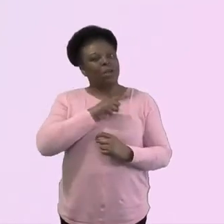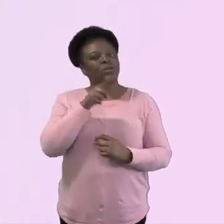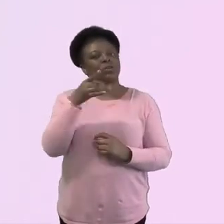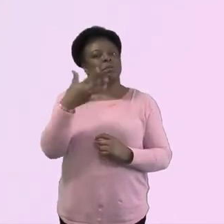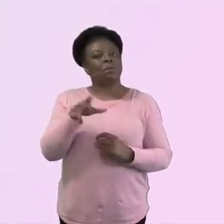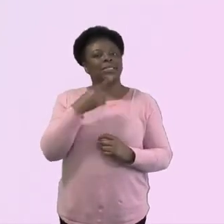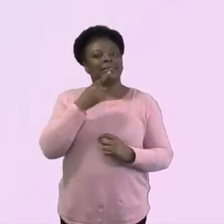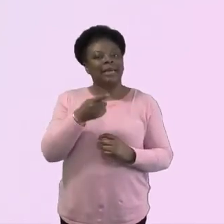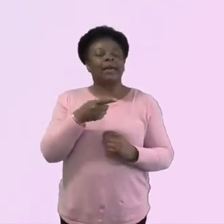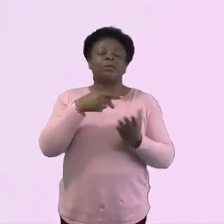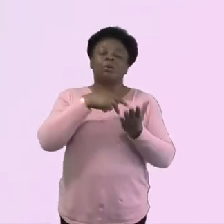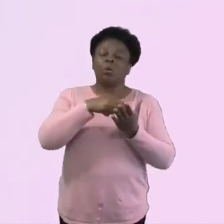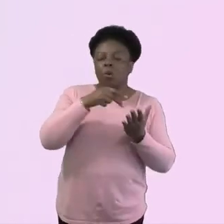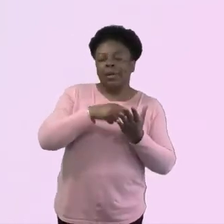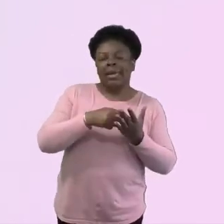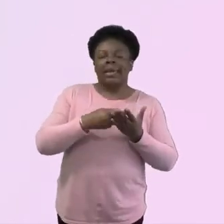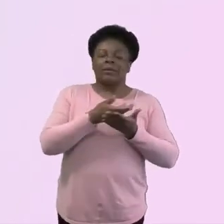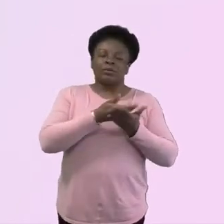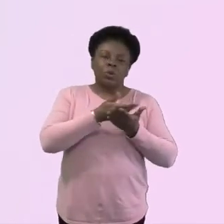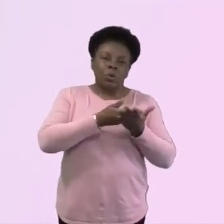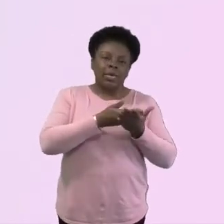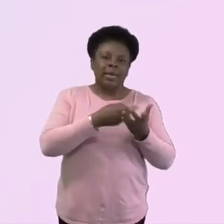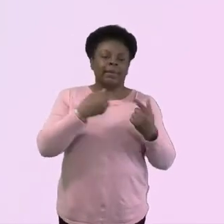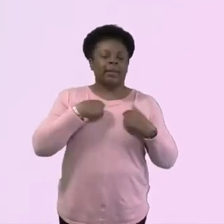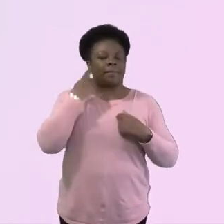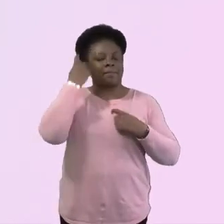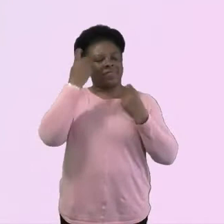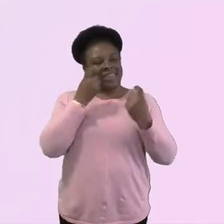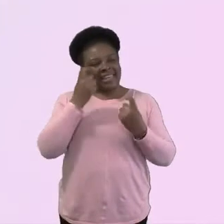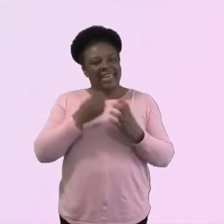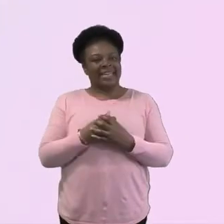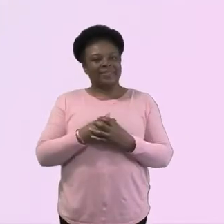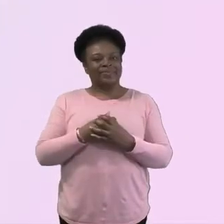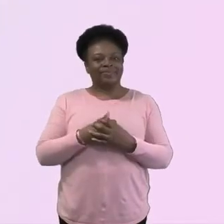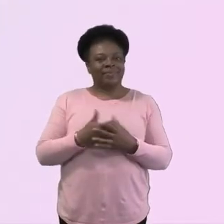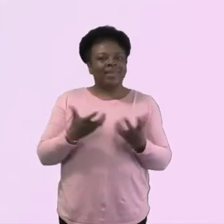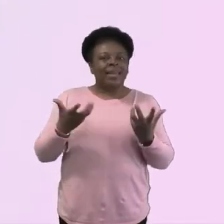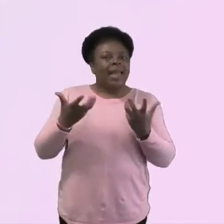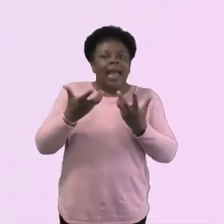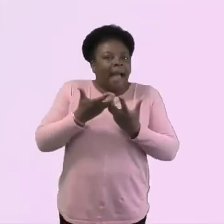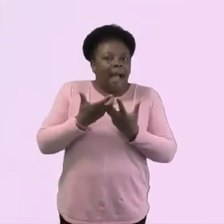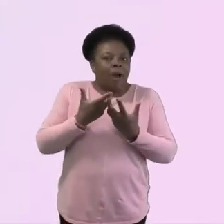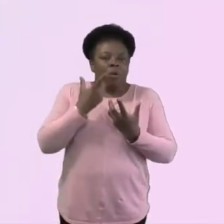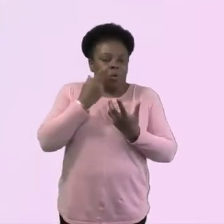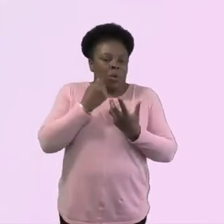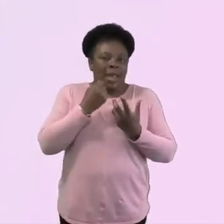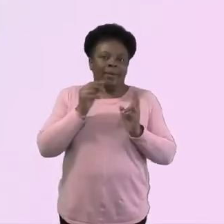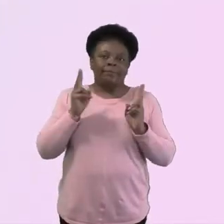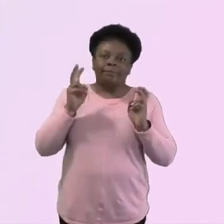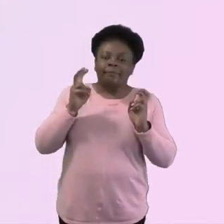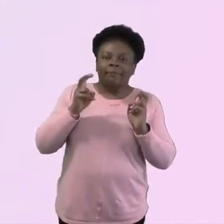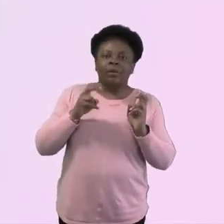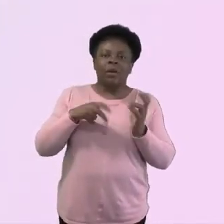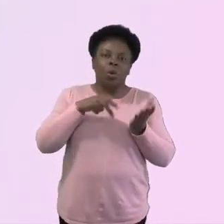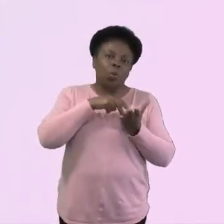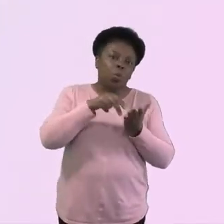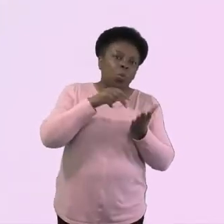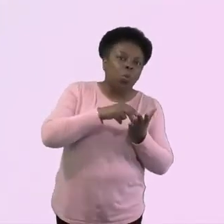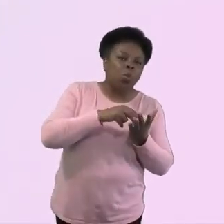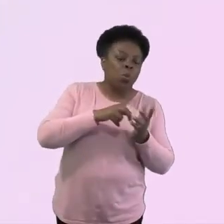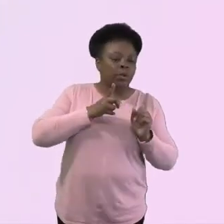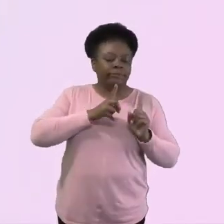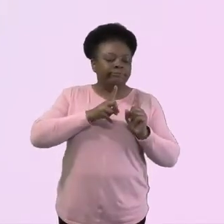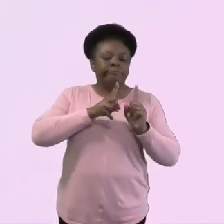how do we walk and how do we encourage our young people now into this new season,